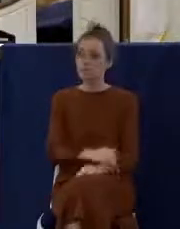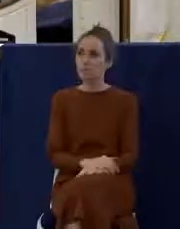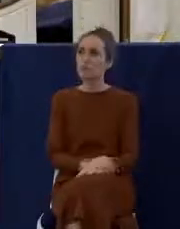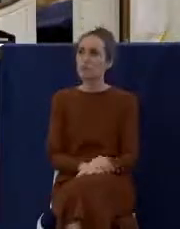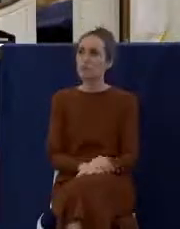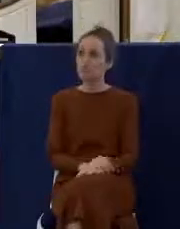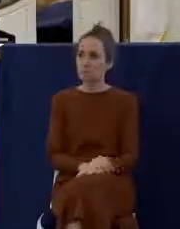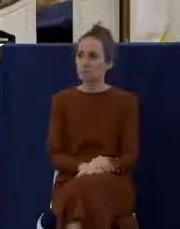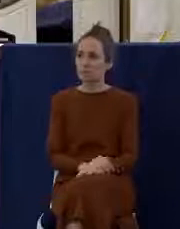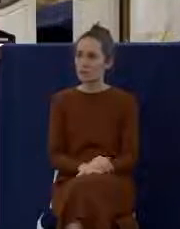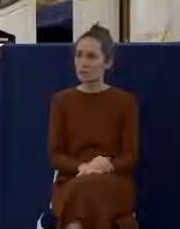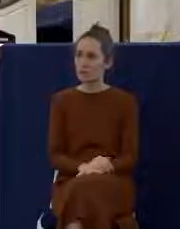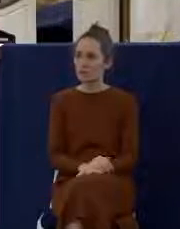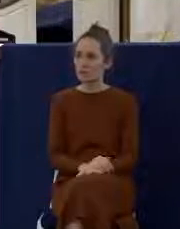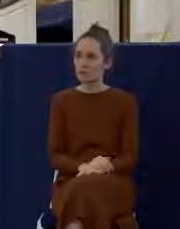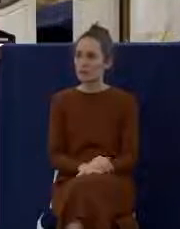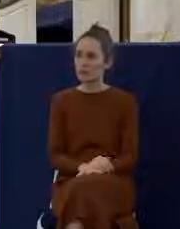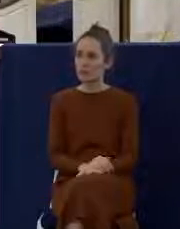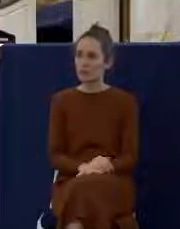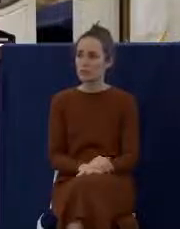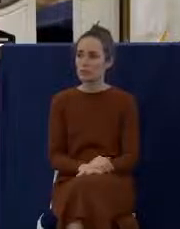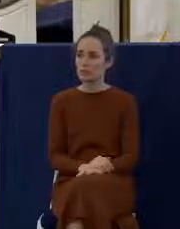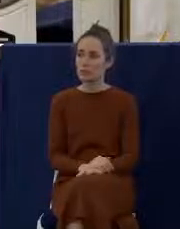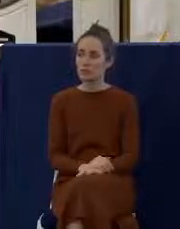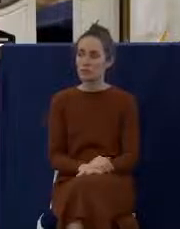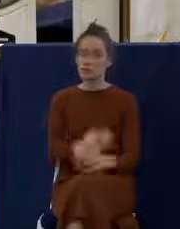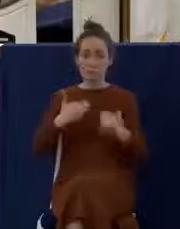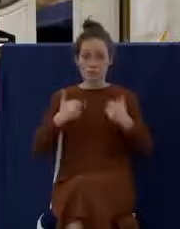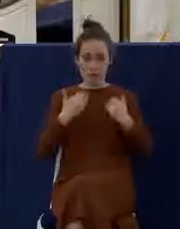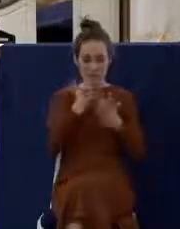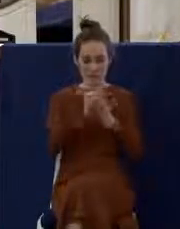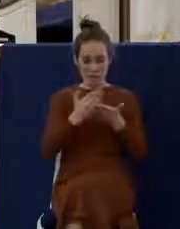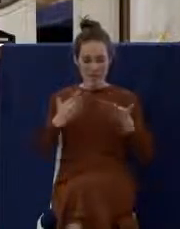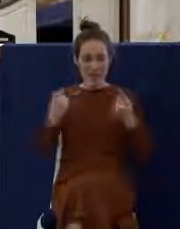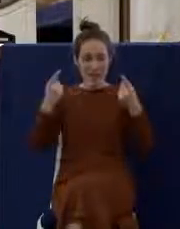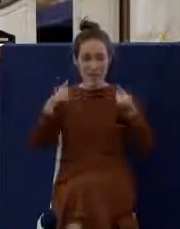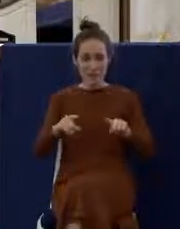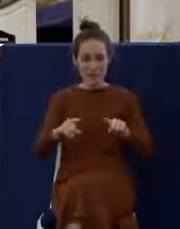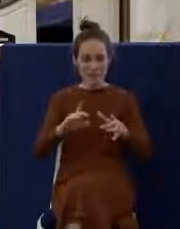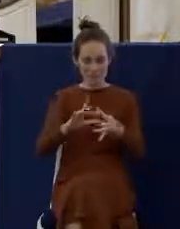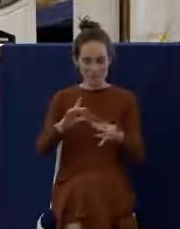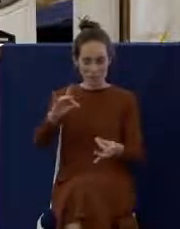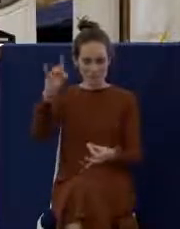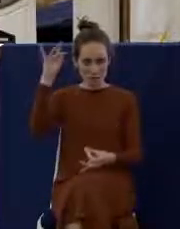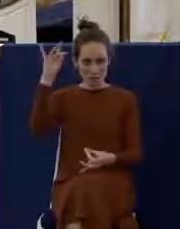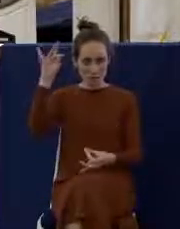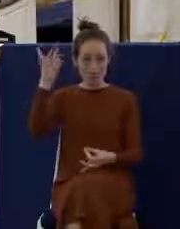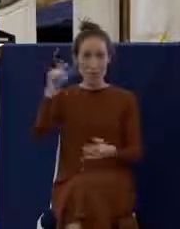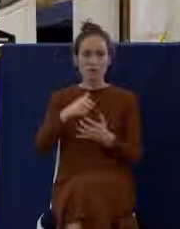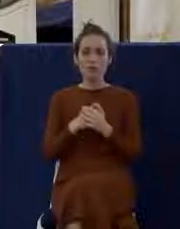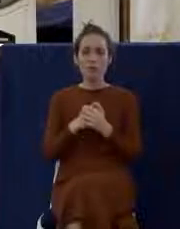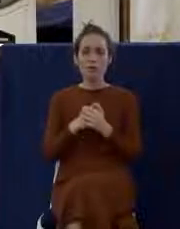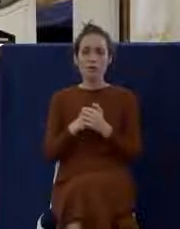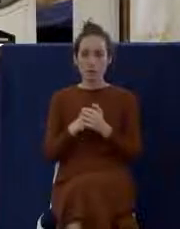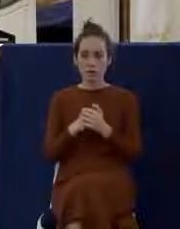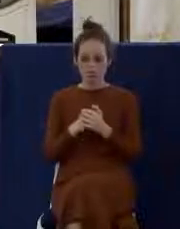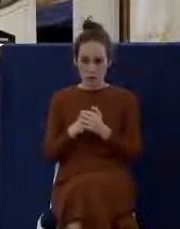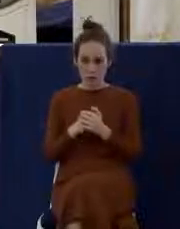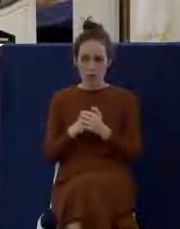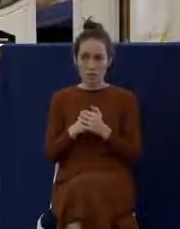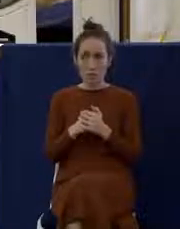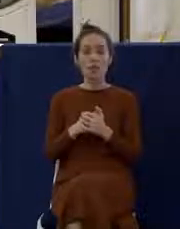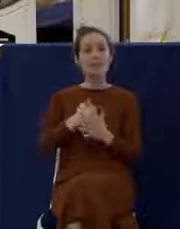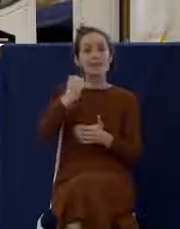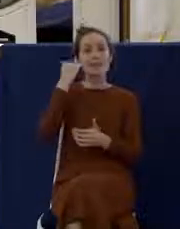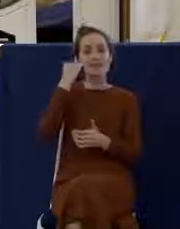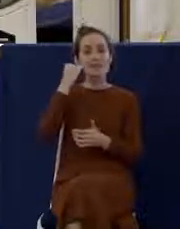That, look, there's something that happens spiritually. And don't you know the reverse is true? If you